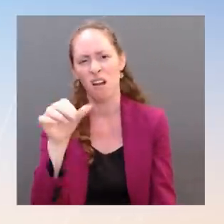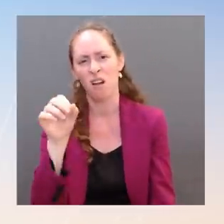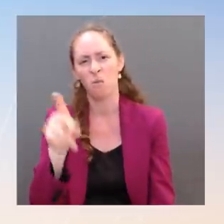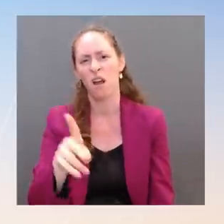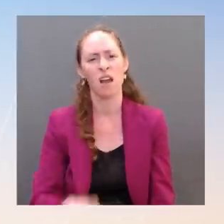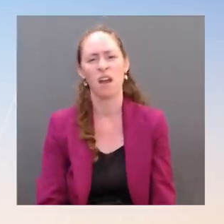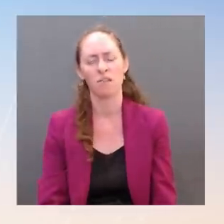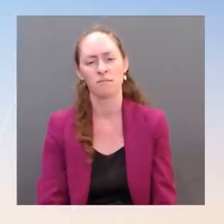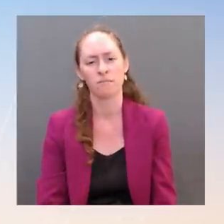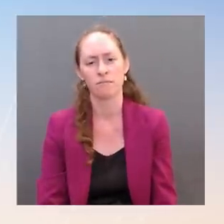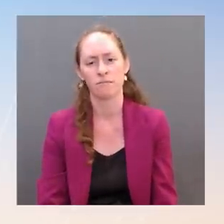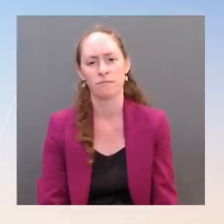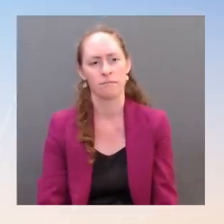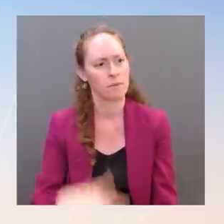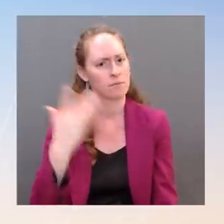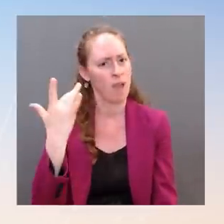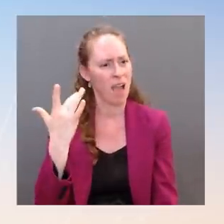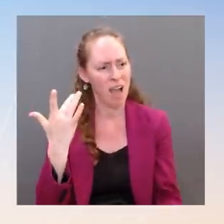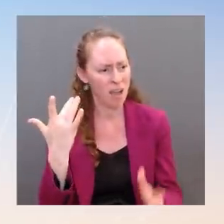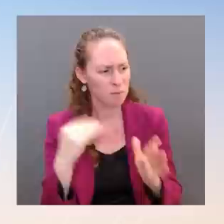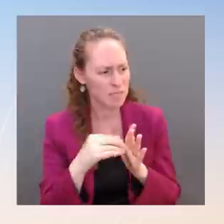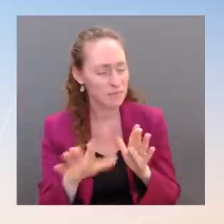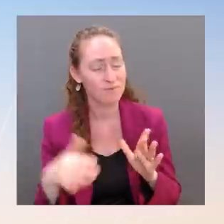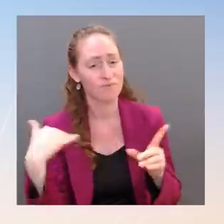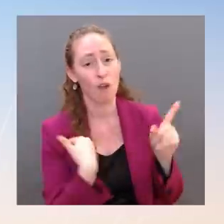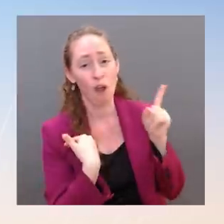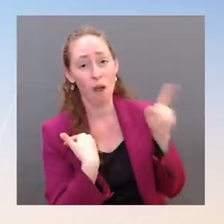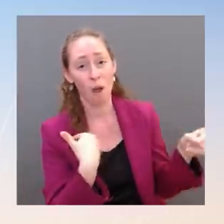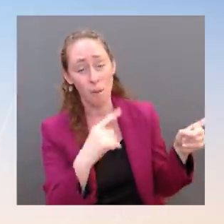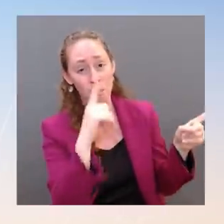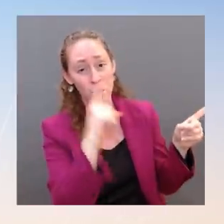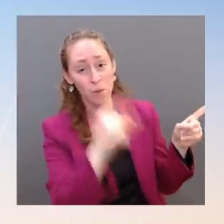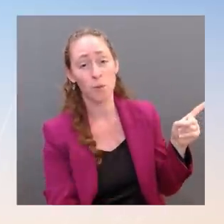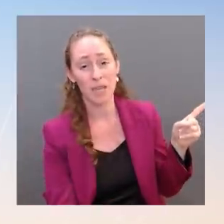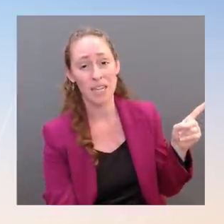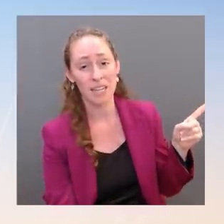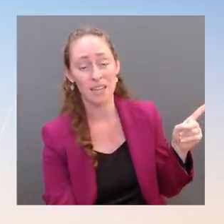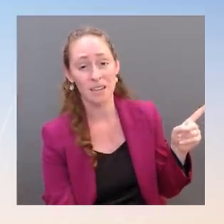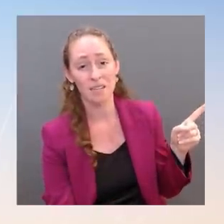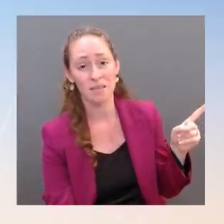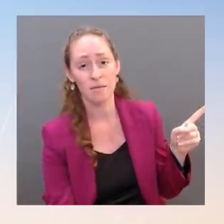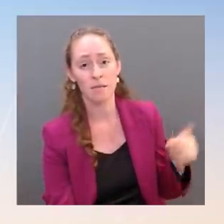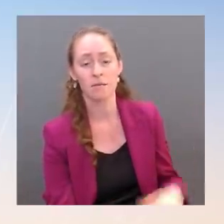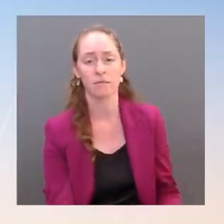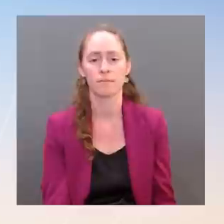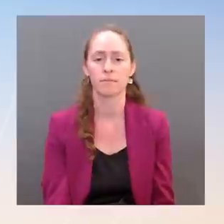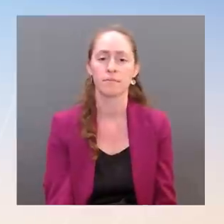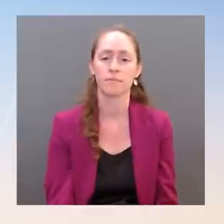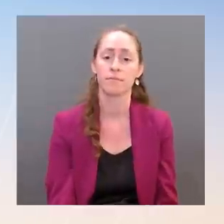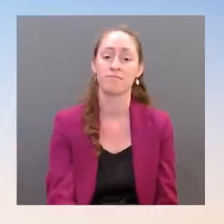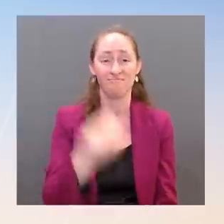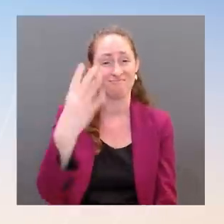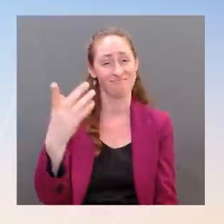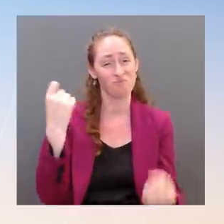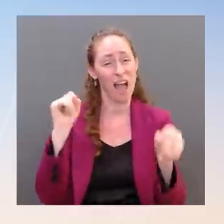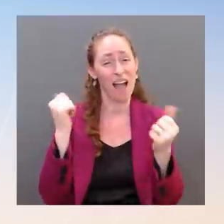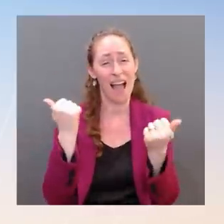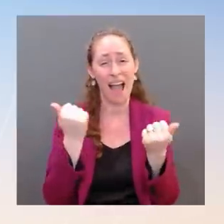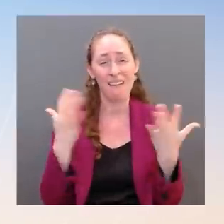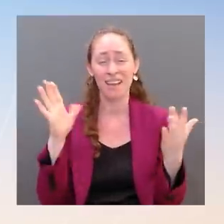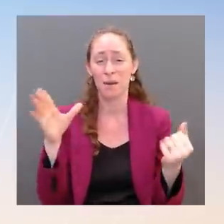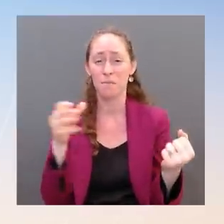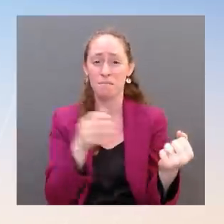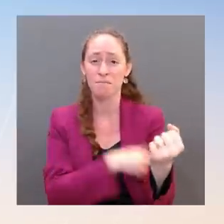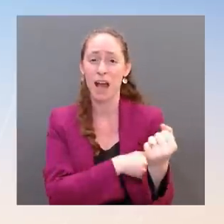increase at the pump. The president is focused on doing everything in his power to address the Putin price hike, including the largest ever